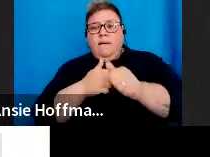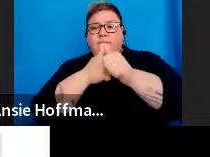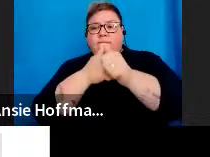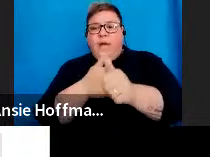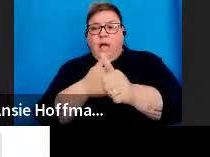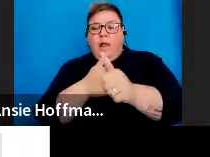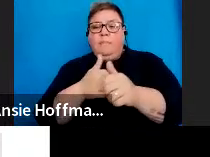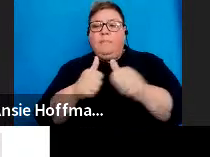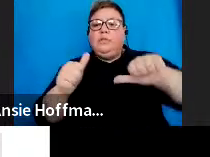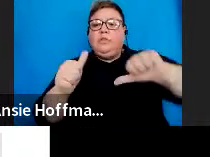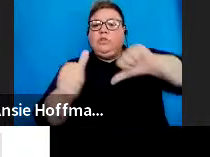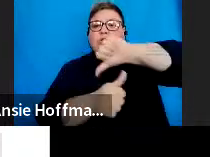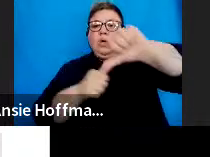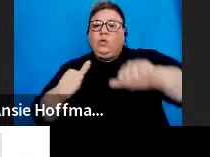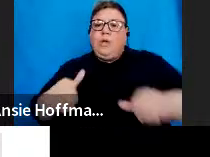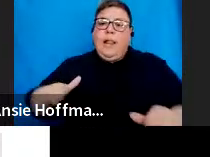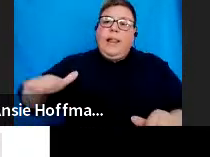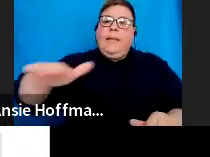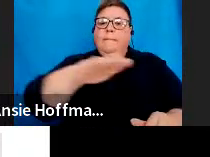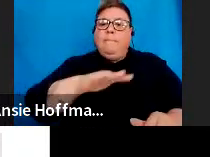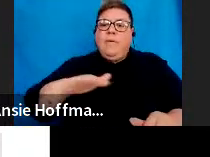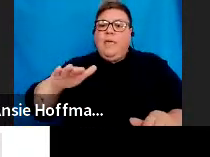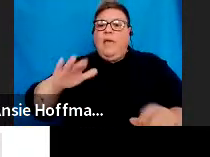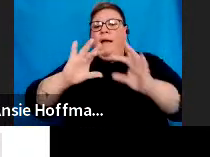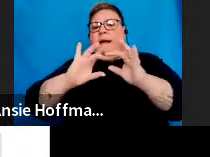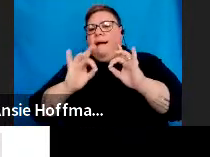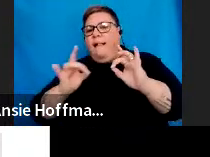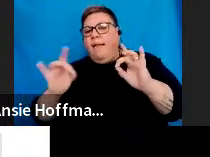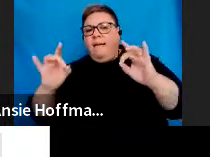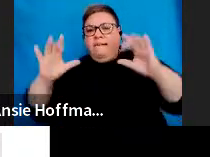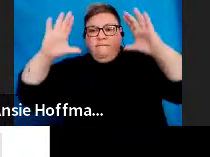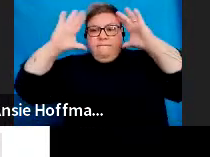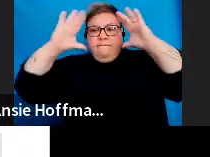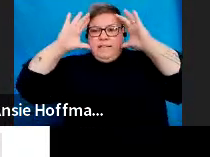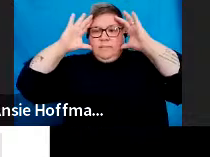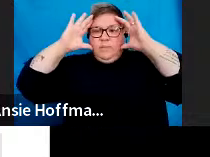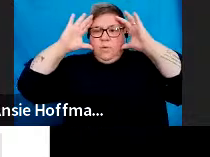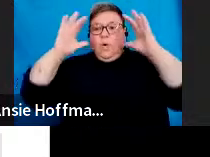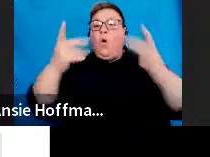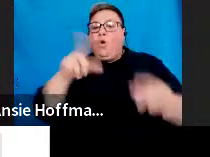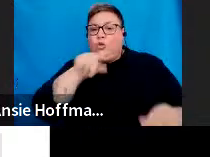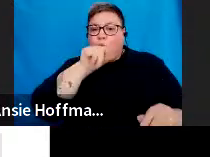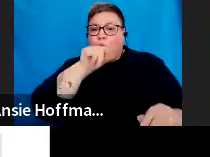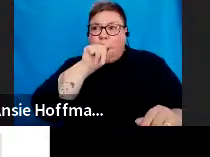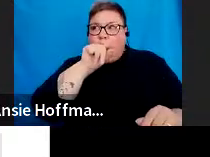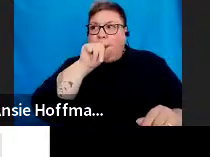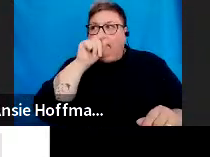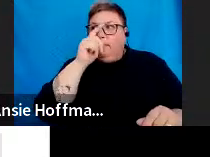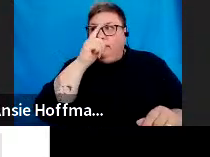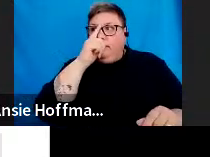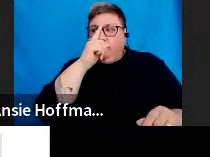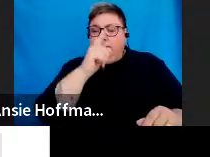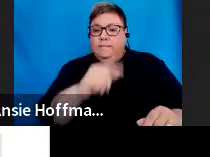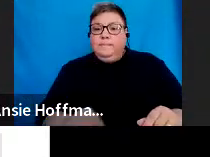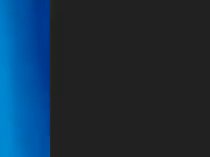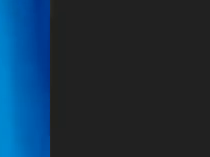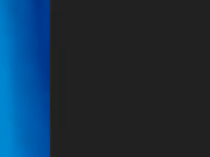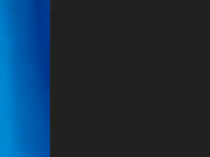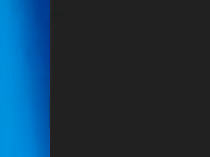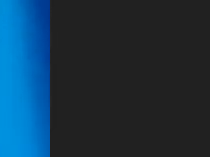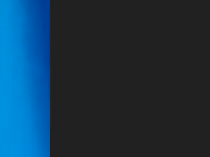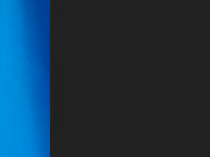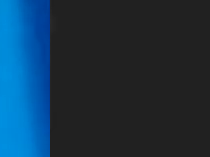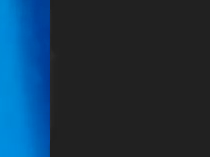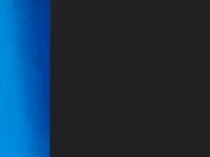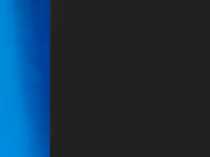platforms which include your LinkedIn, your Facebook and Twitter. So, thank you